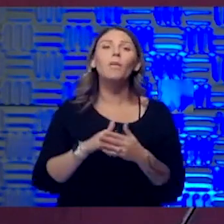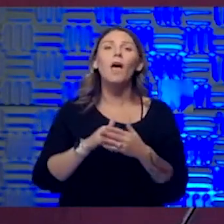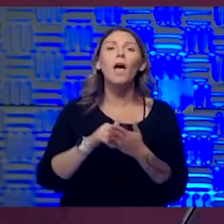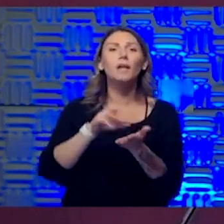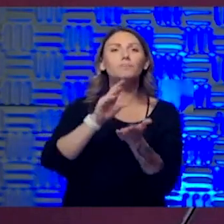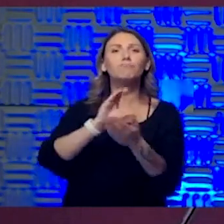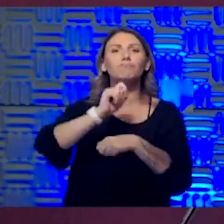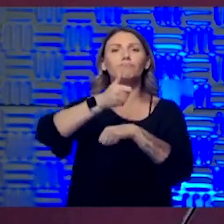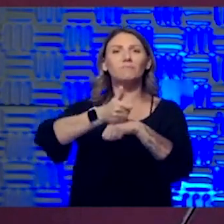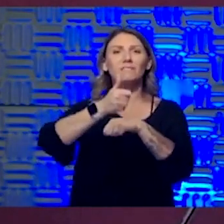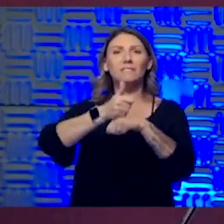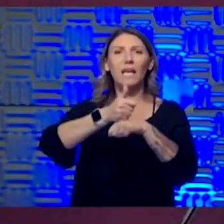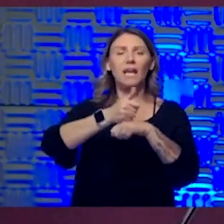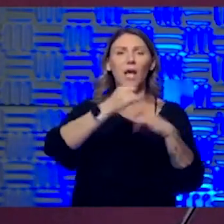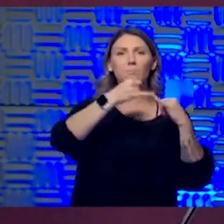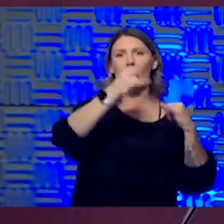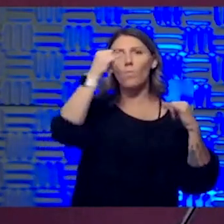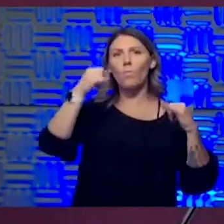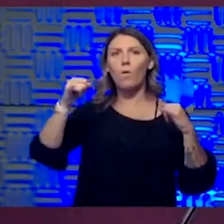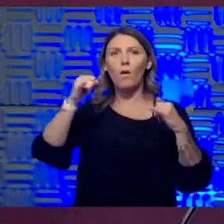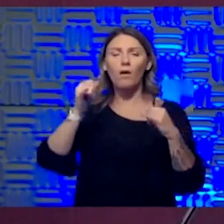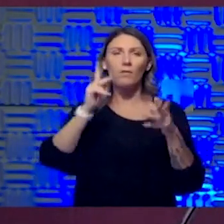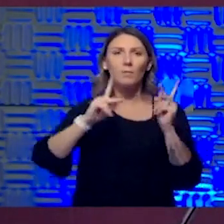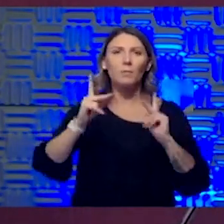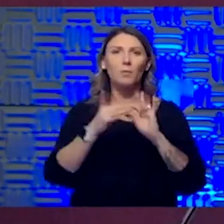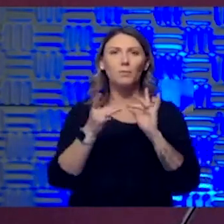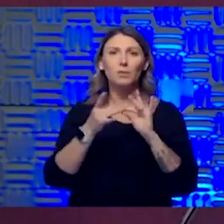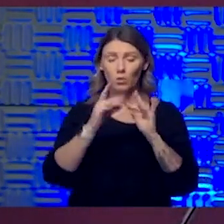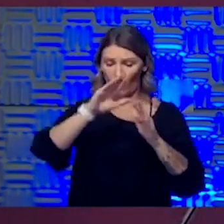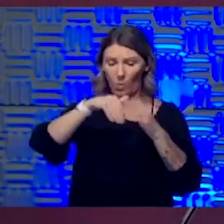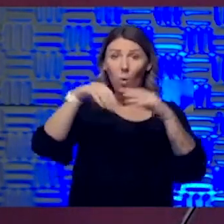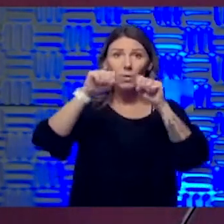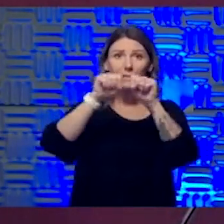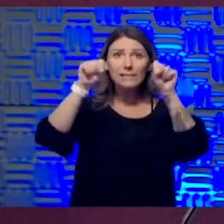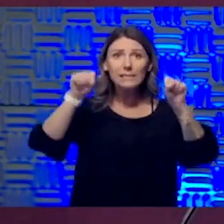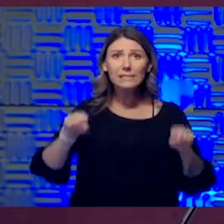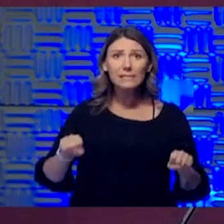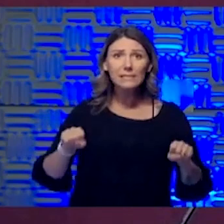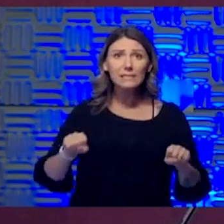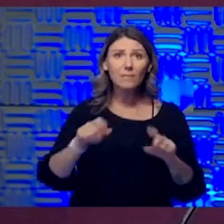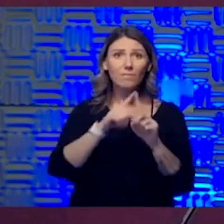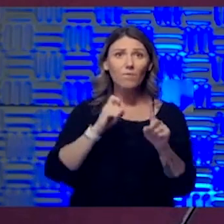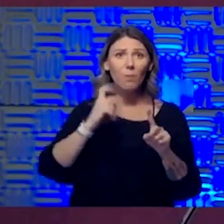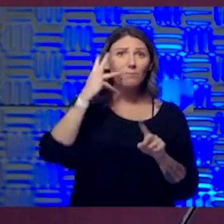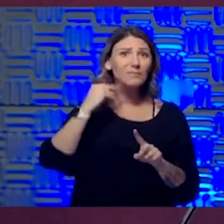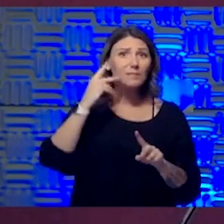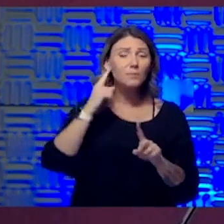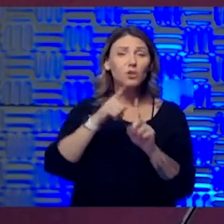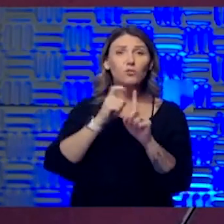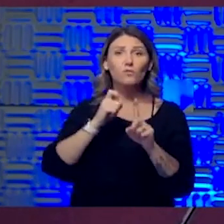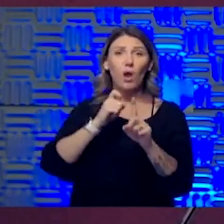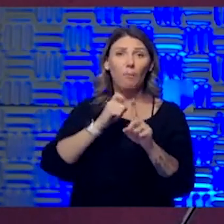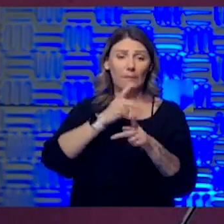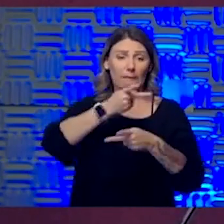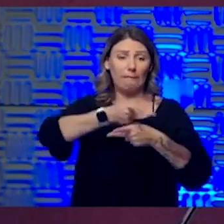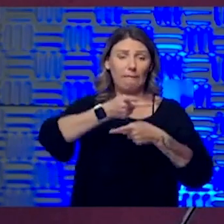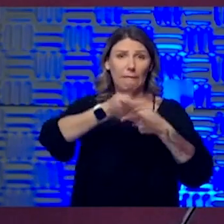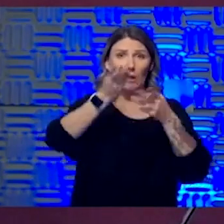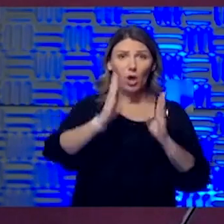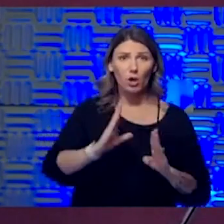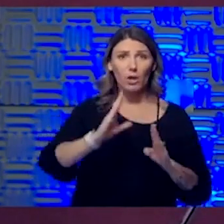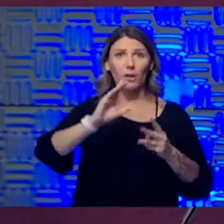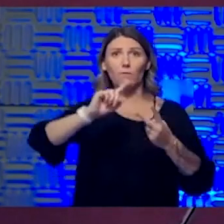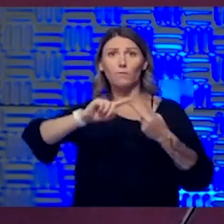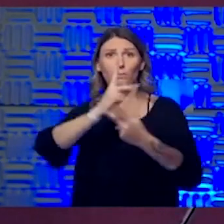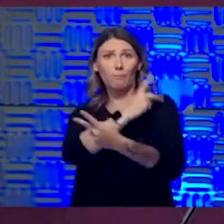people had thought, you know, the whole system would experience from, from caregivers to people who were patients,